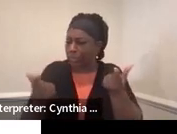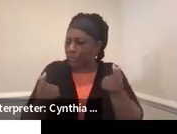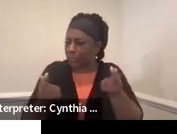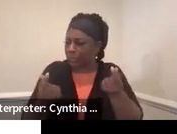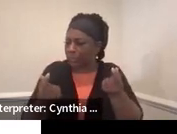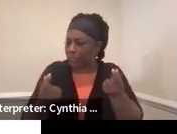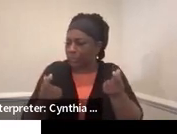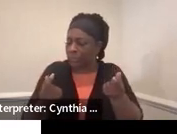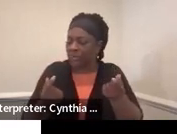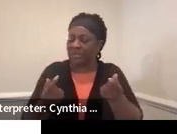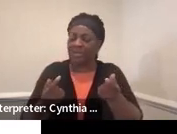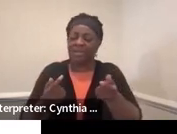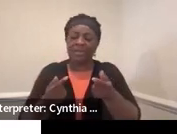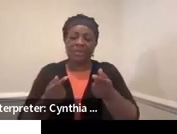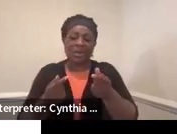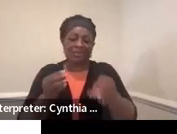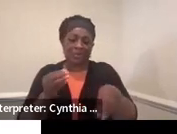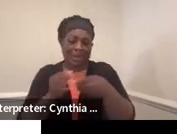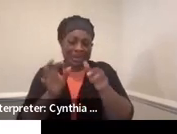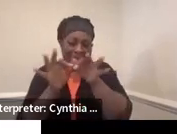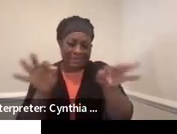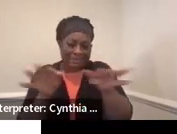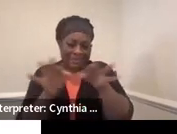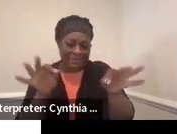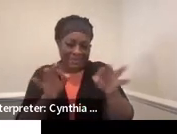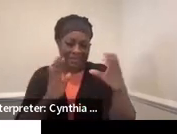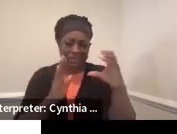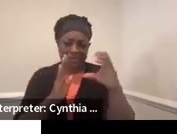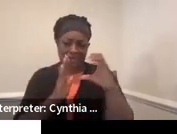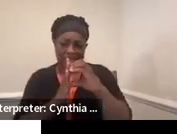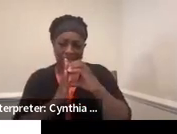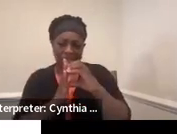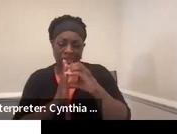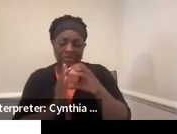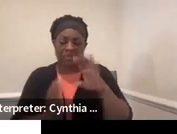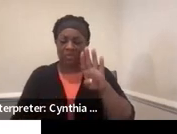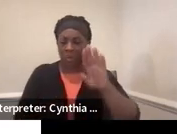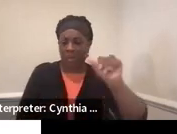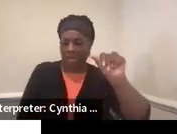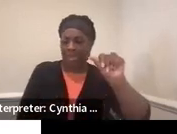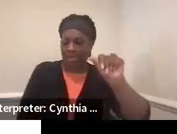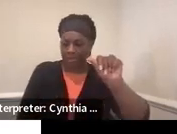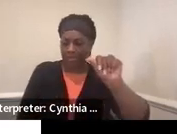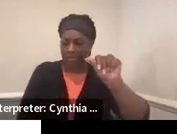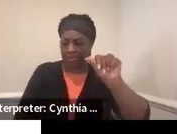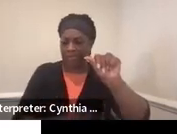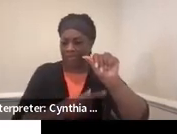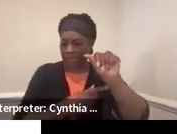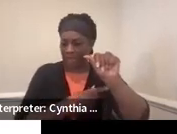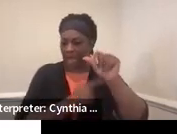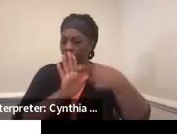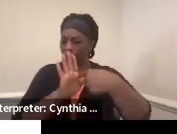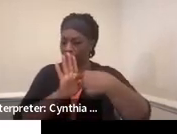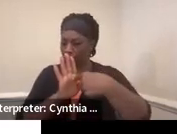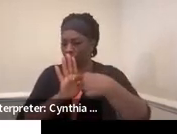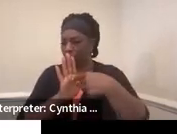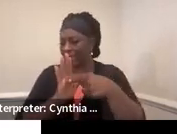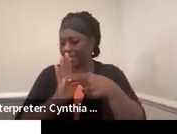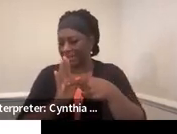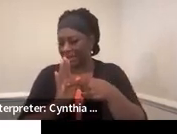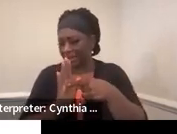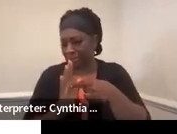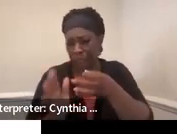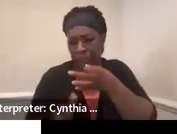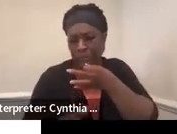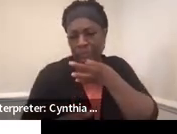is to put a sentence or two in 4A with the rest of the assessment information. I'm going to show you an example in just a